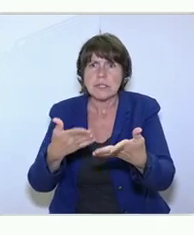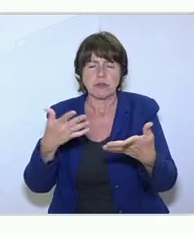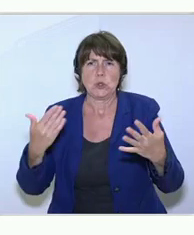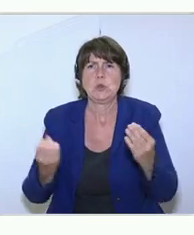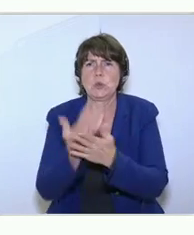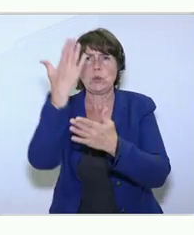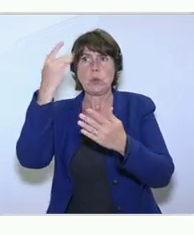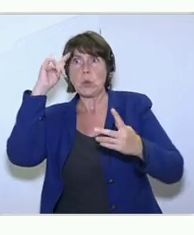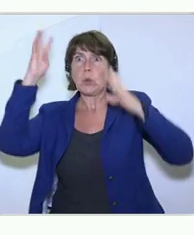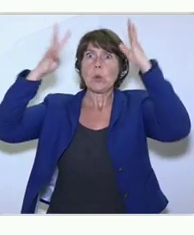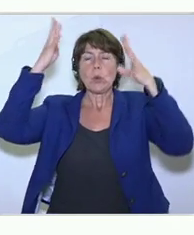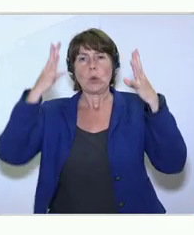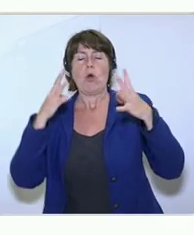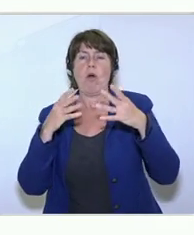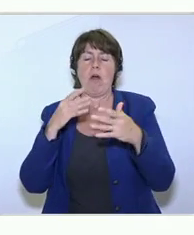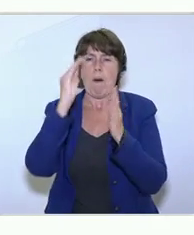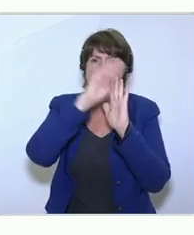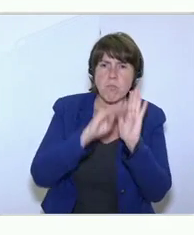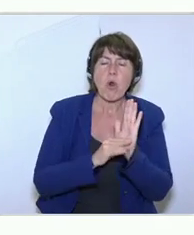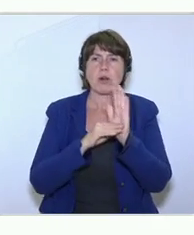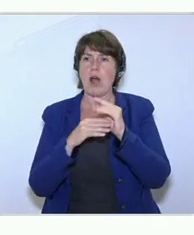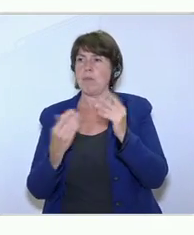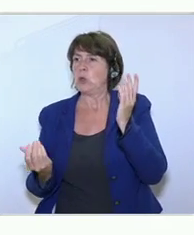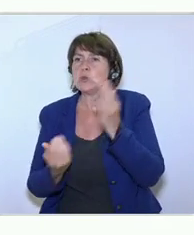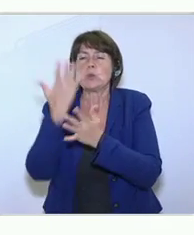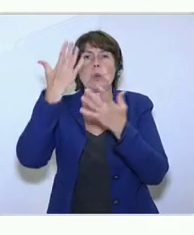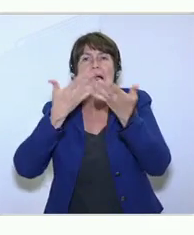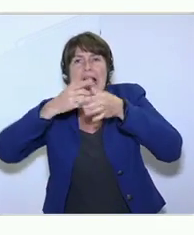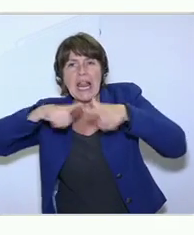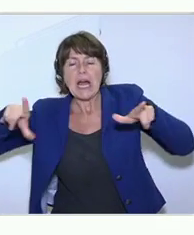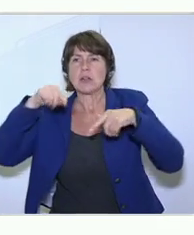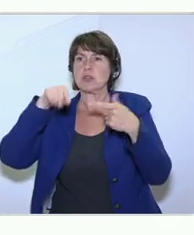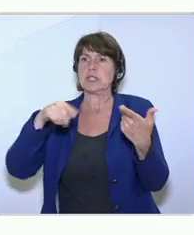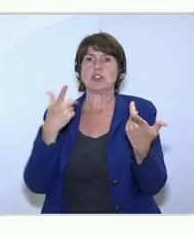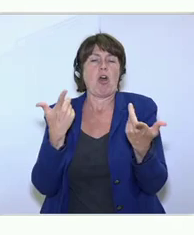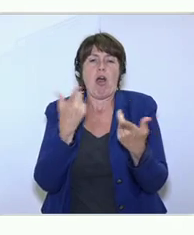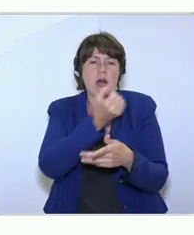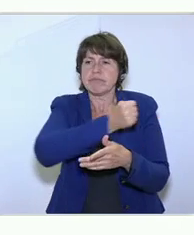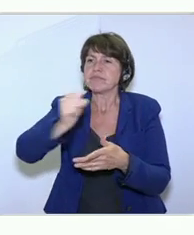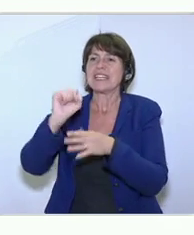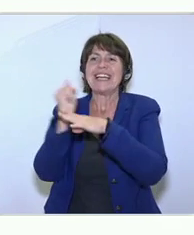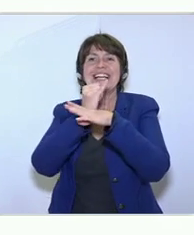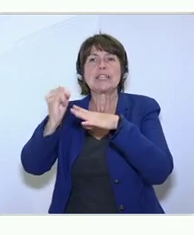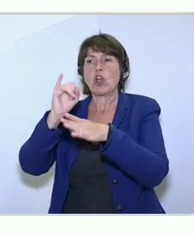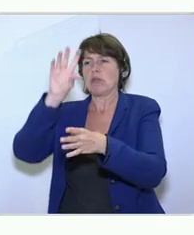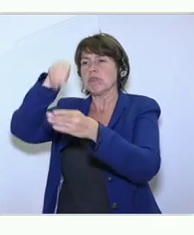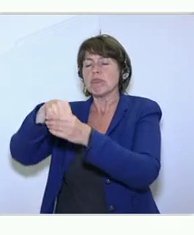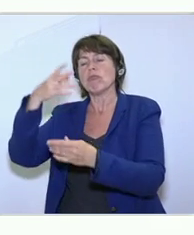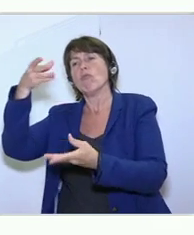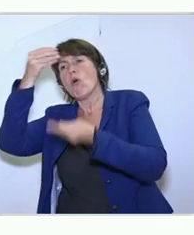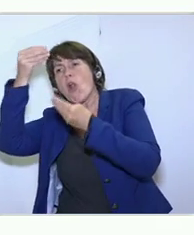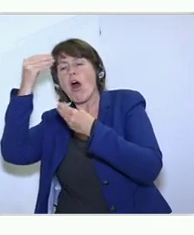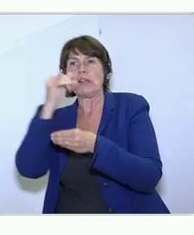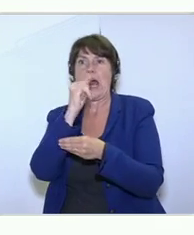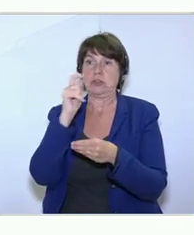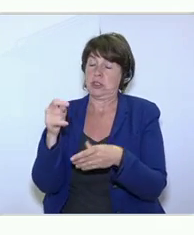and greatest programming languages and so forth together with business and internships or whatever else. Because I think it's realistically very hard